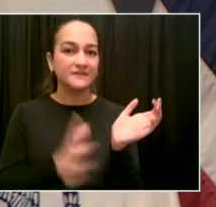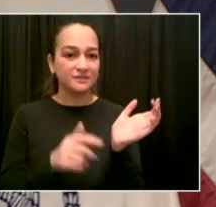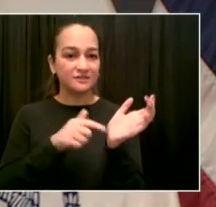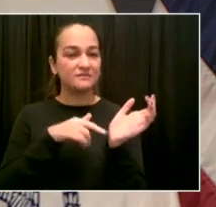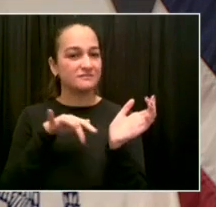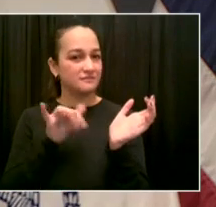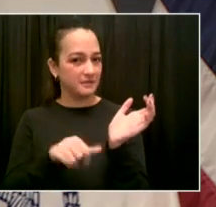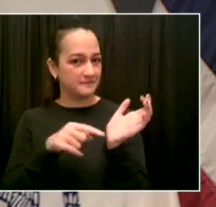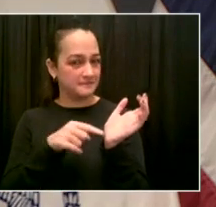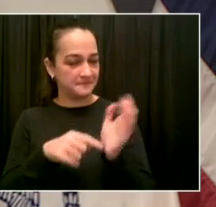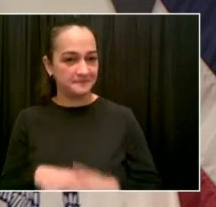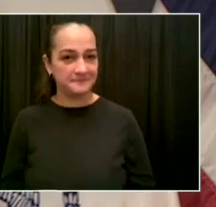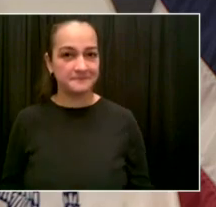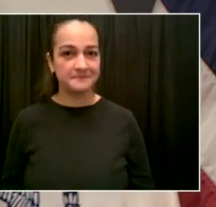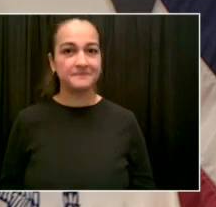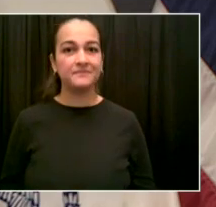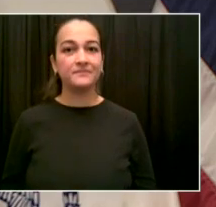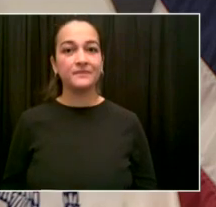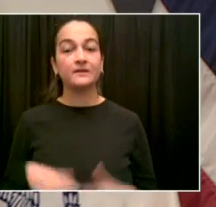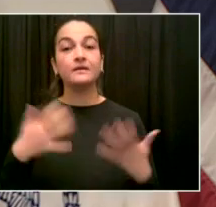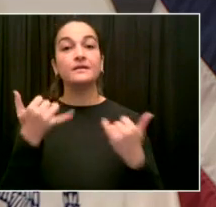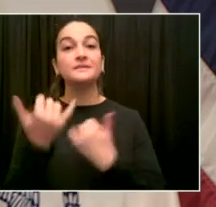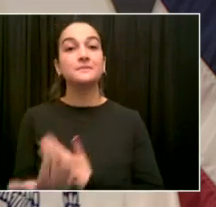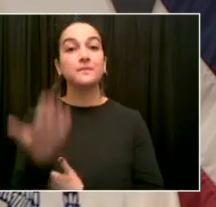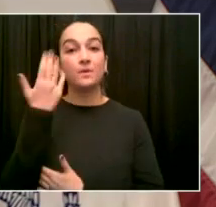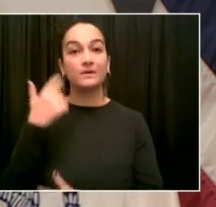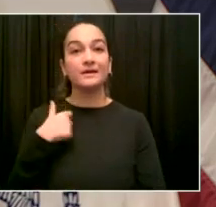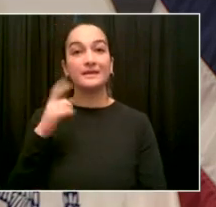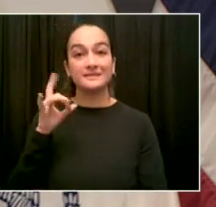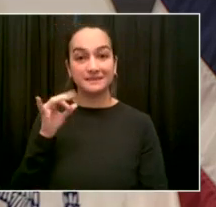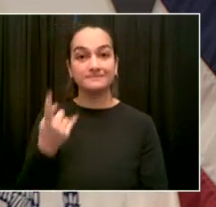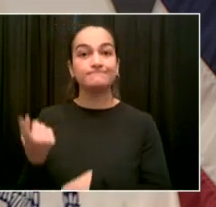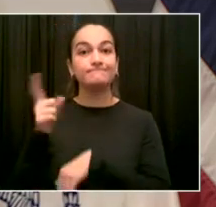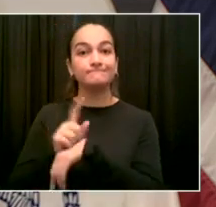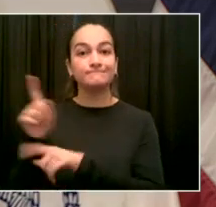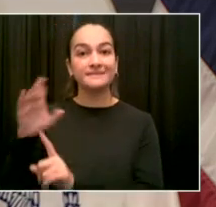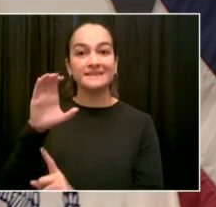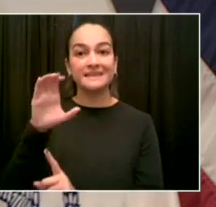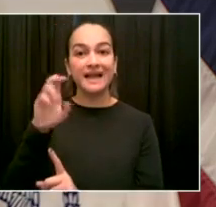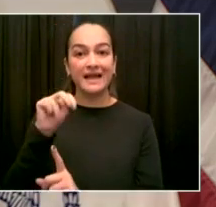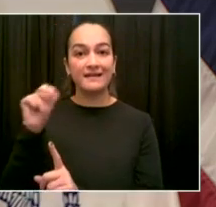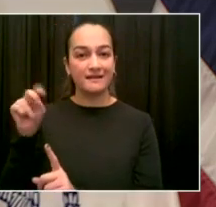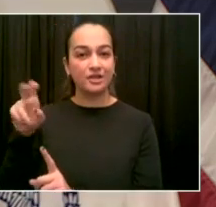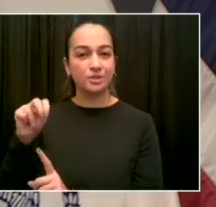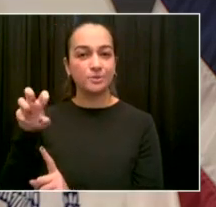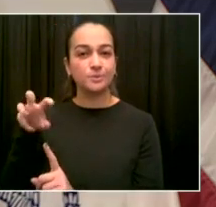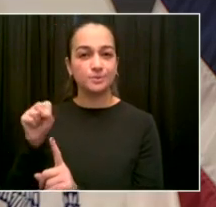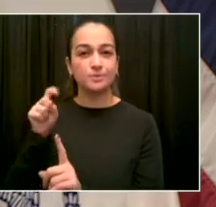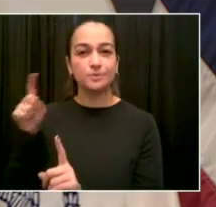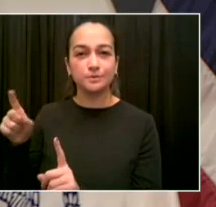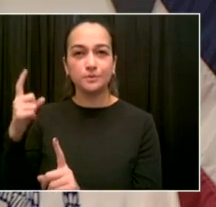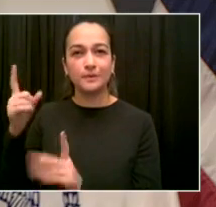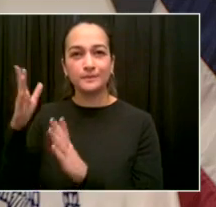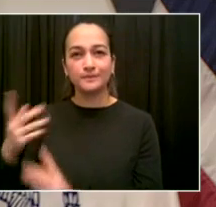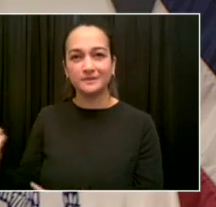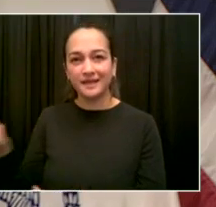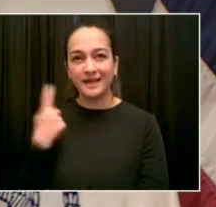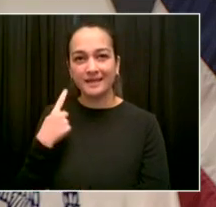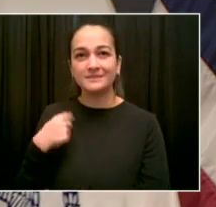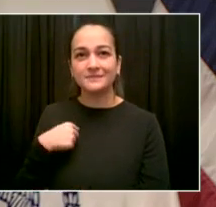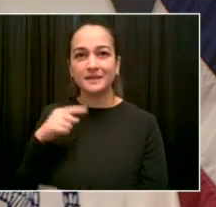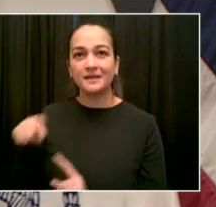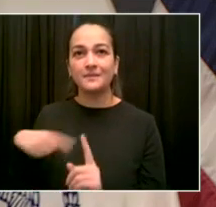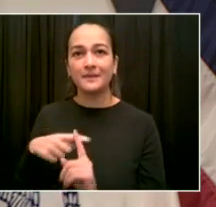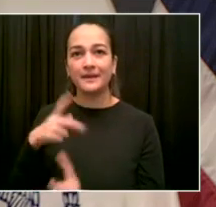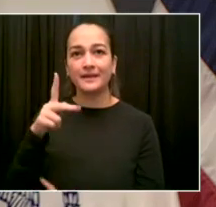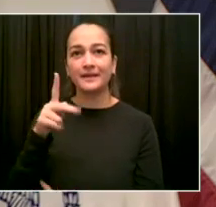talk about this because it's really important for everyone to understand. Our home teams here, they'll be playing, the Knicks, the Nets. Obviously, they do